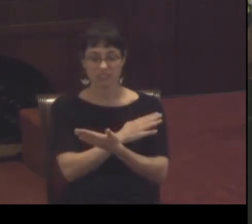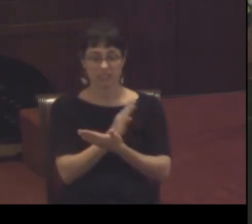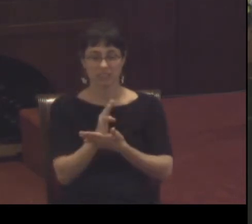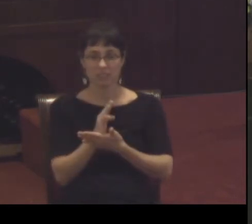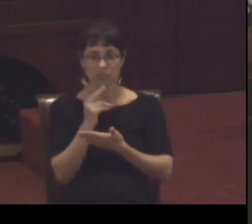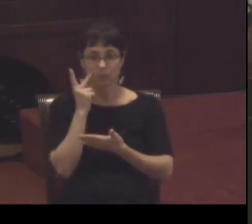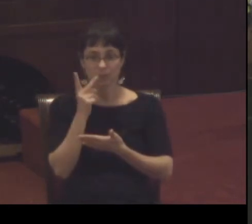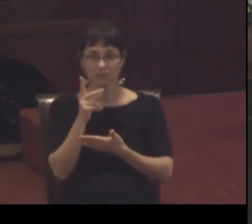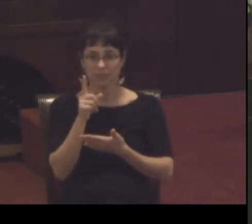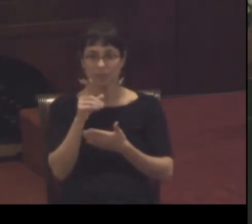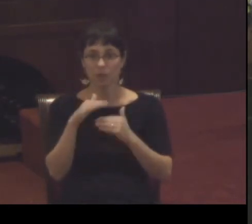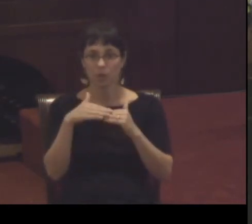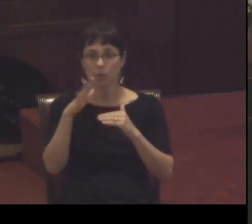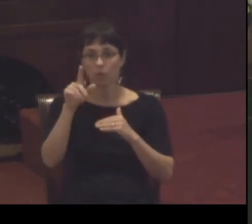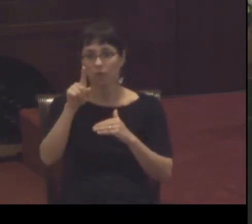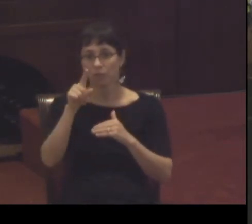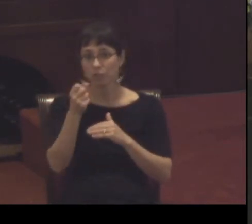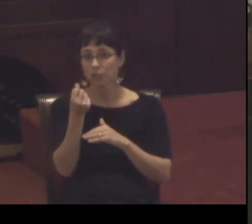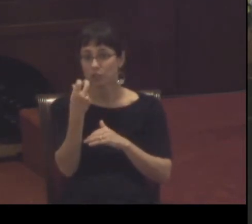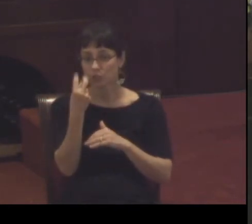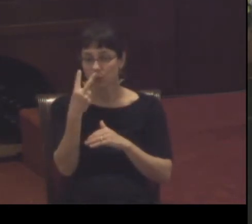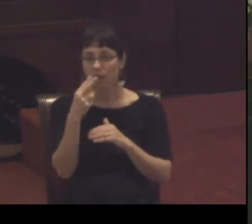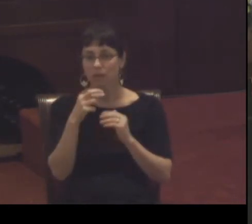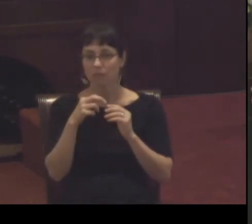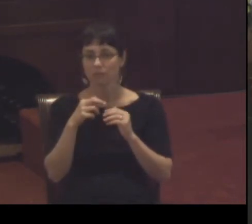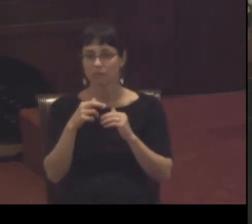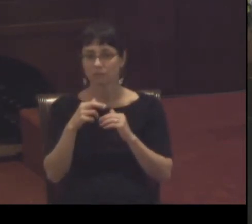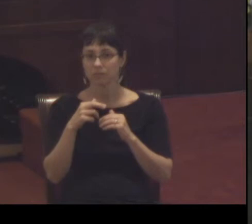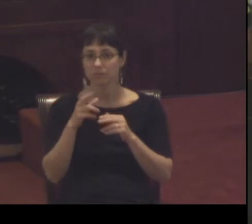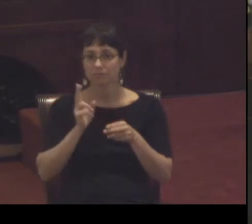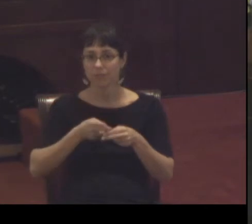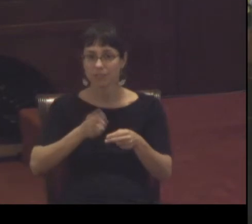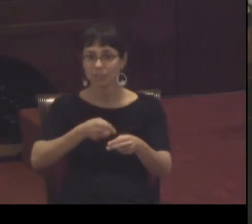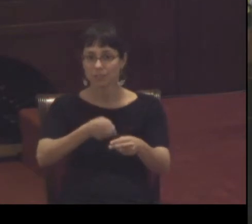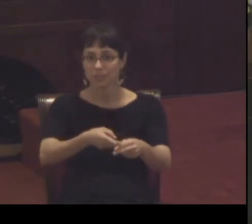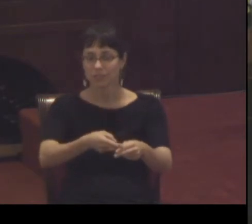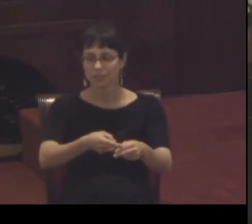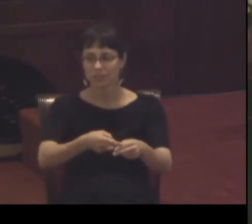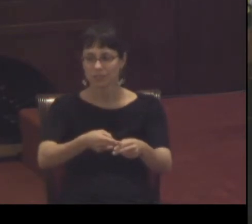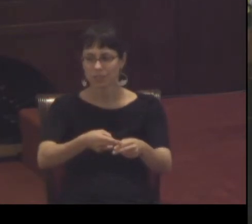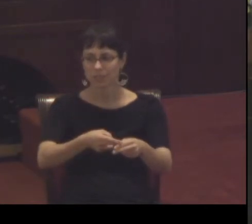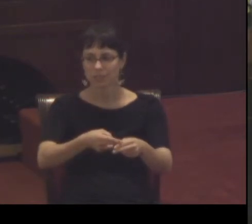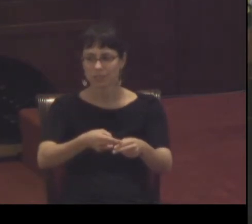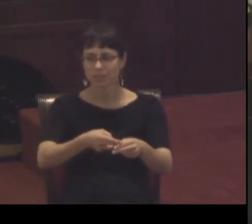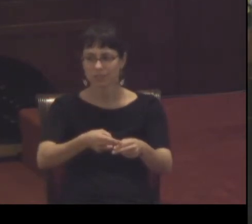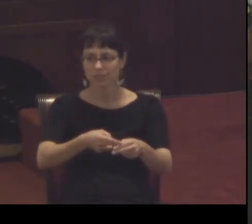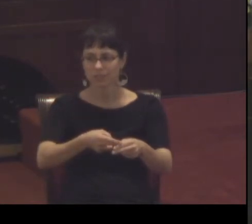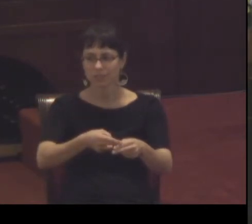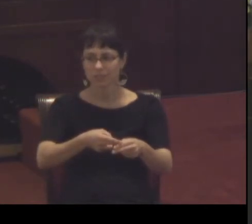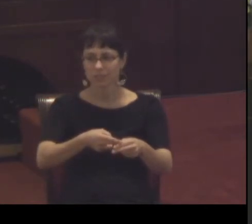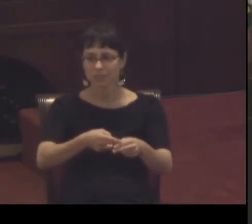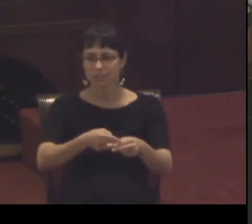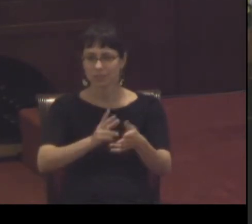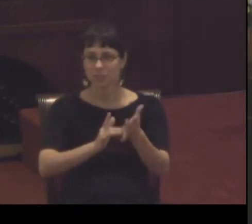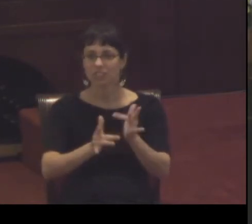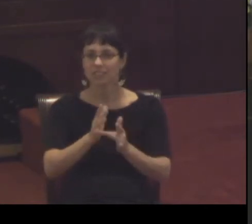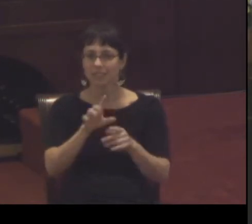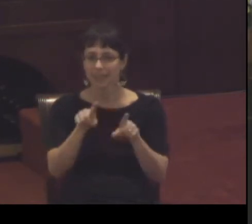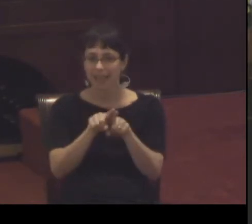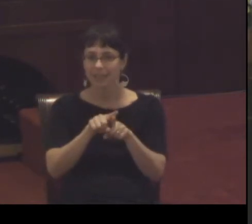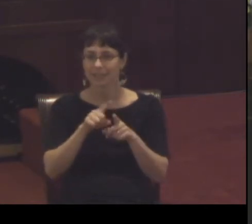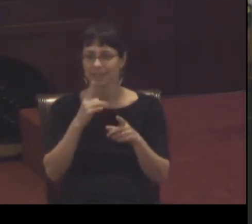here packed into the prologue that he's going to unpack for the rest of the gospel what does it mean that Jesus is the light